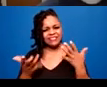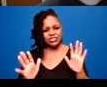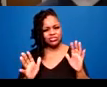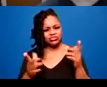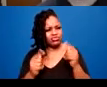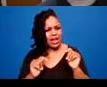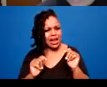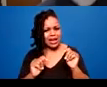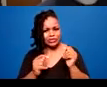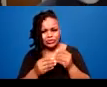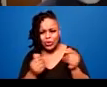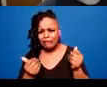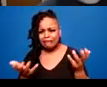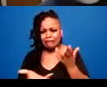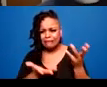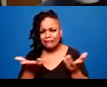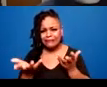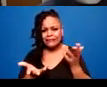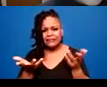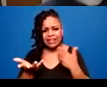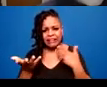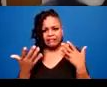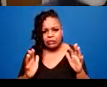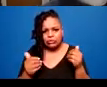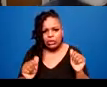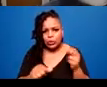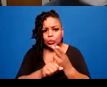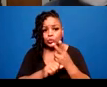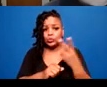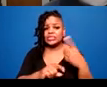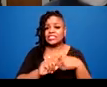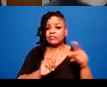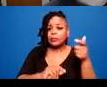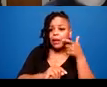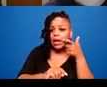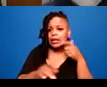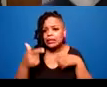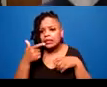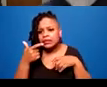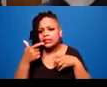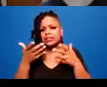two different microphones. Okay. It may be unavoidable.